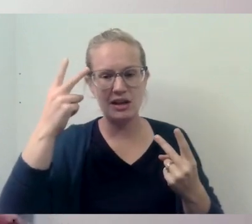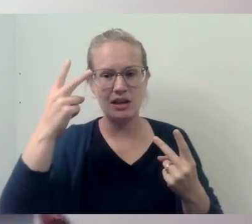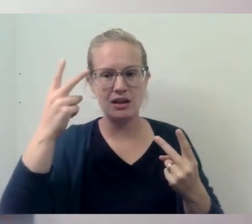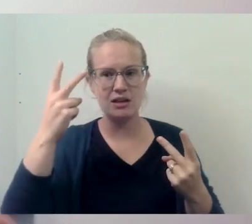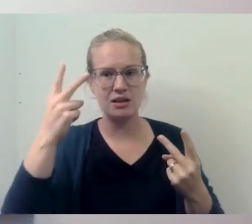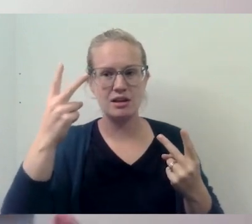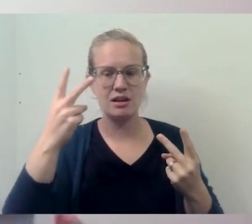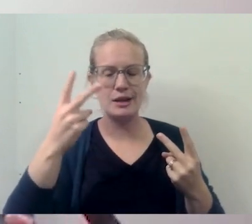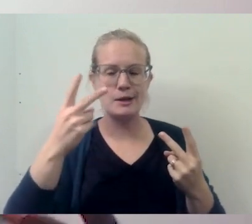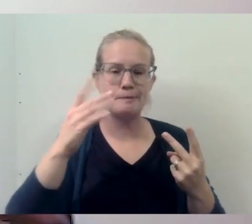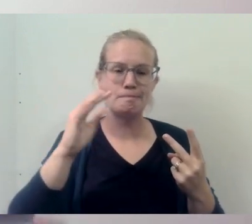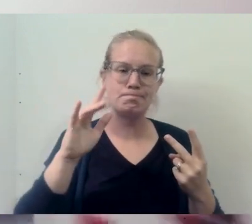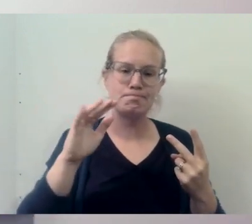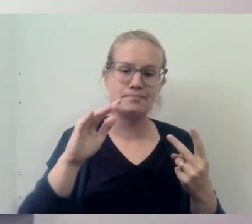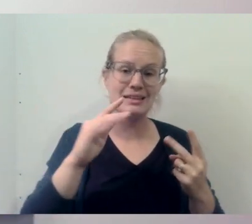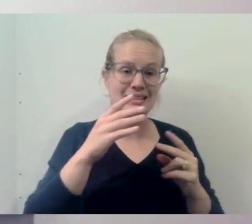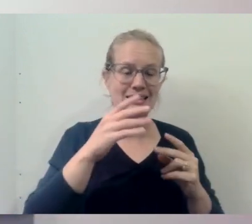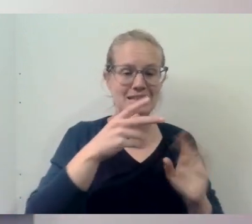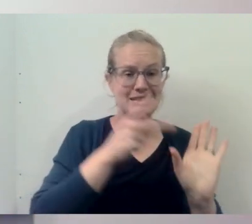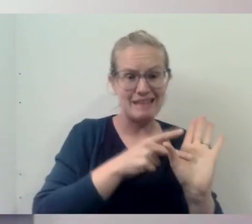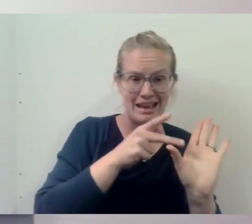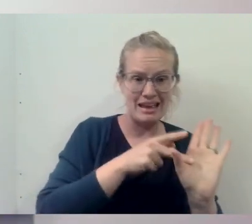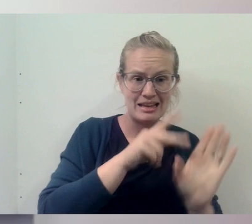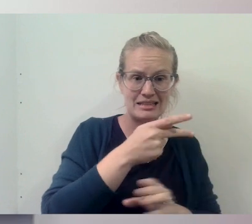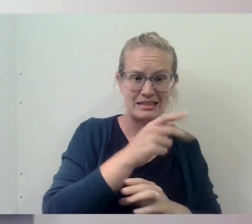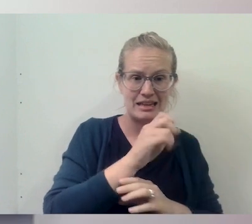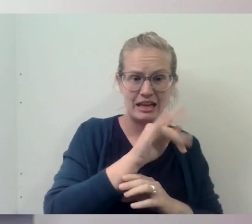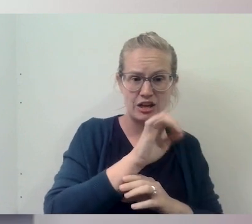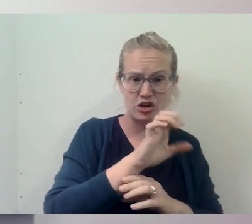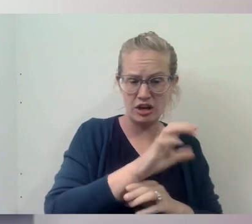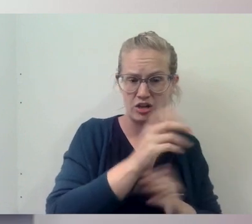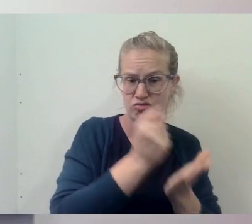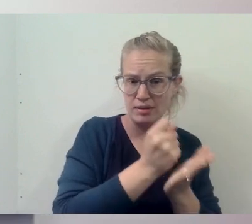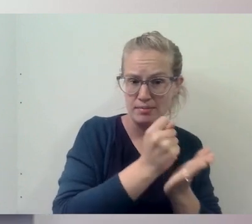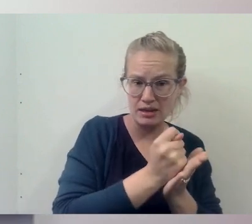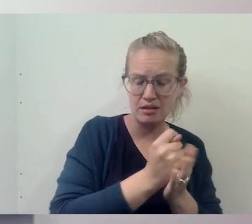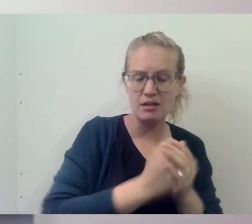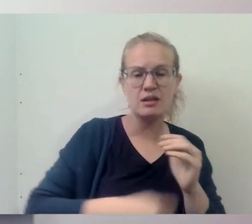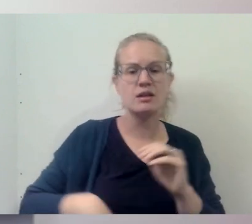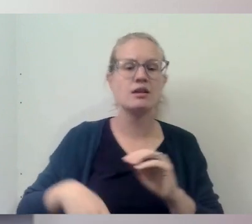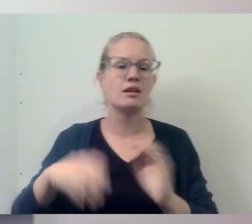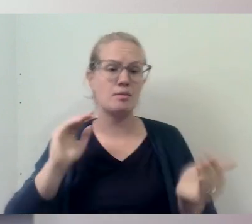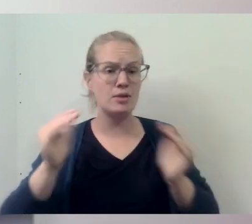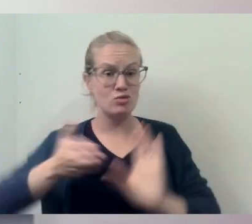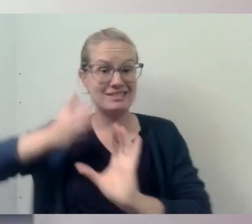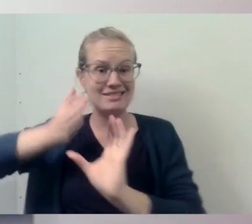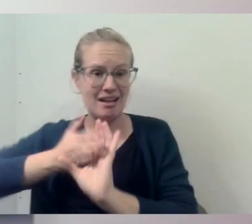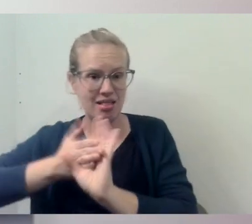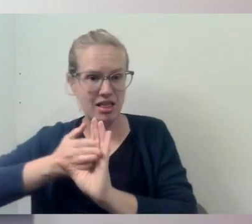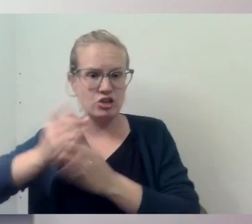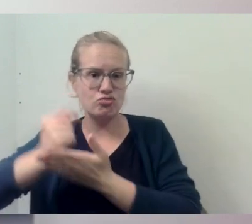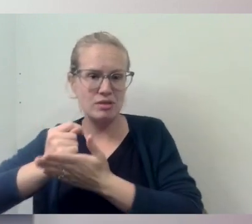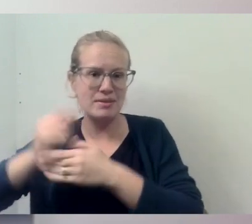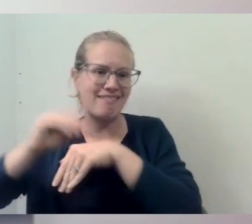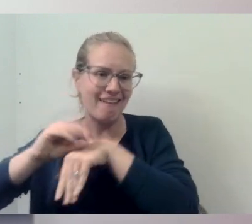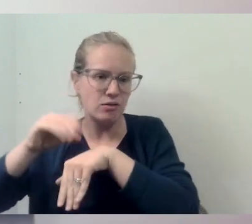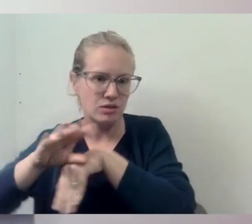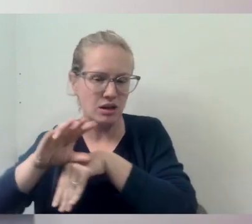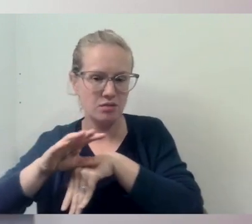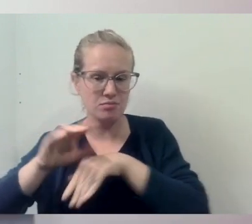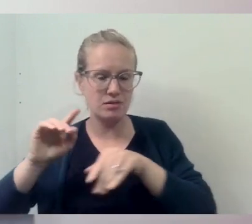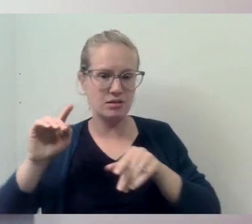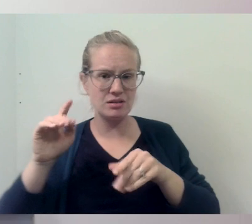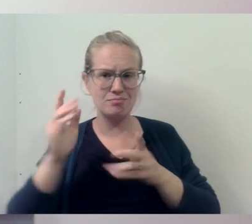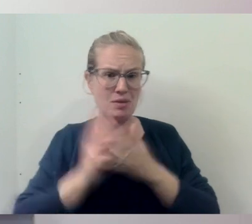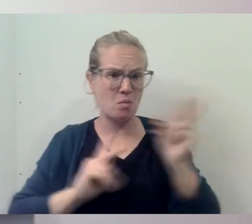what may be termed as psychiatric treatments, and then psychological treatment or counseling, you